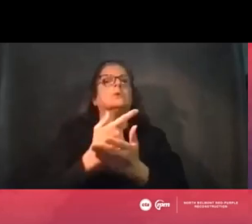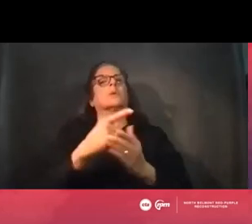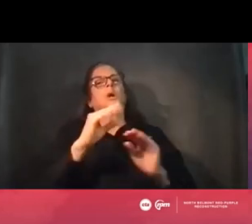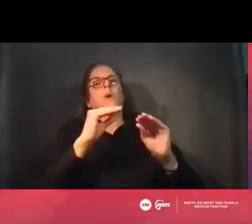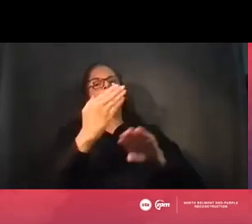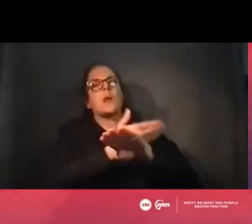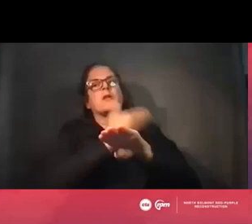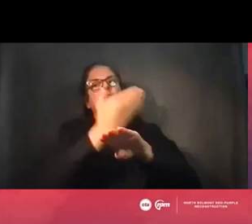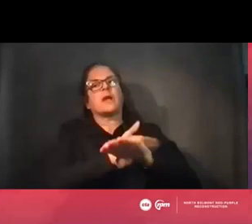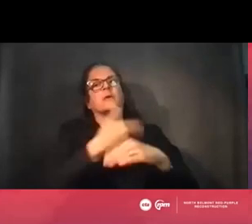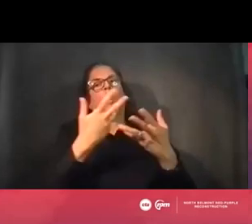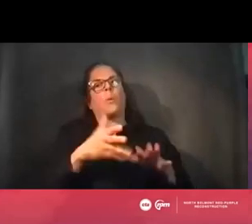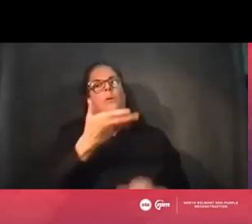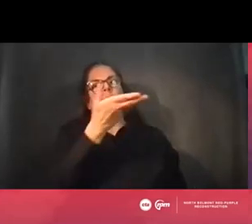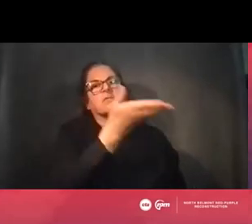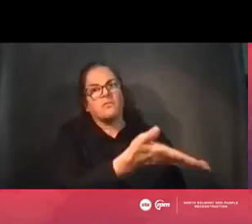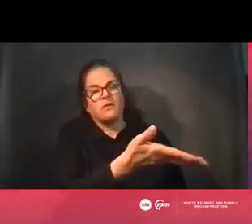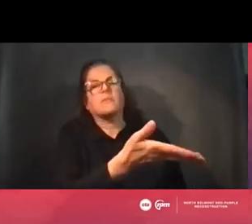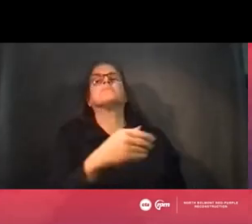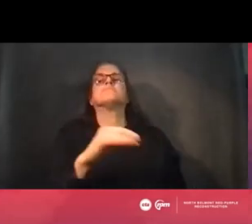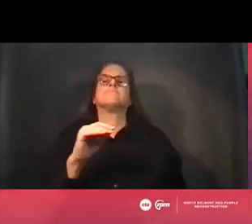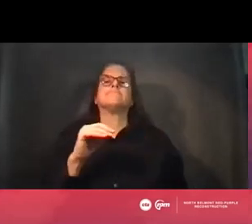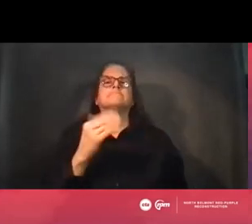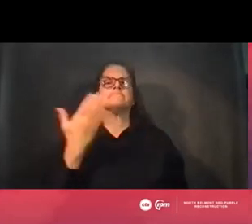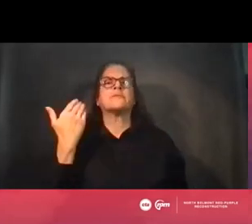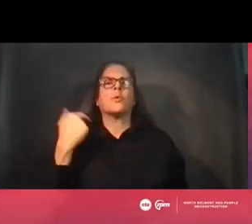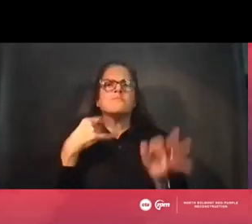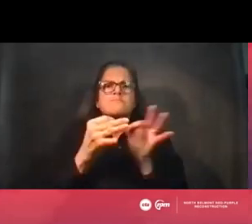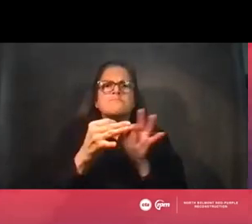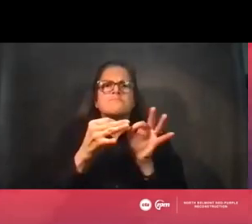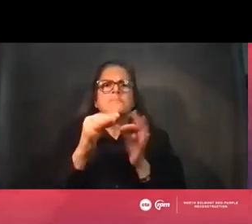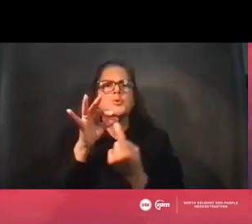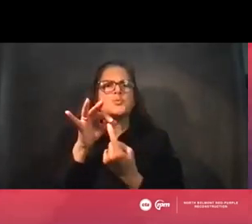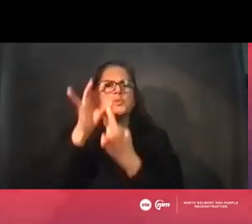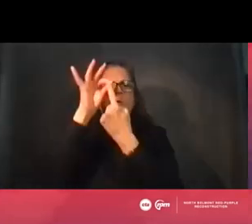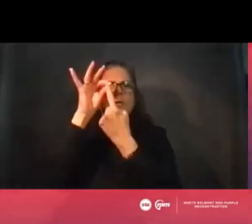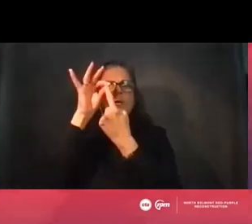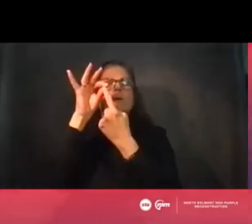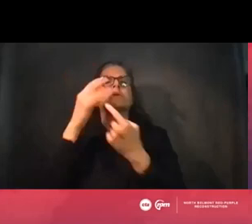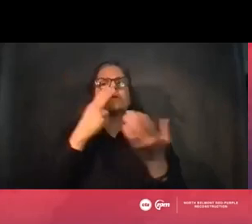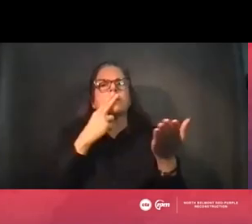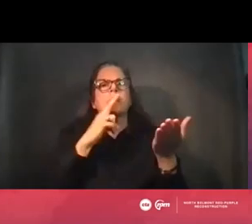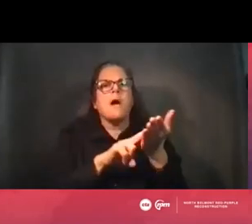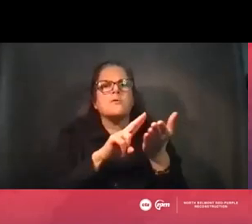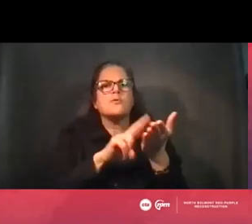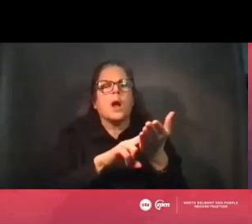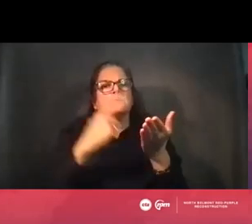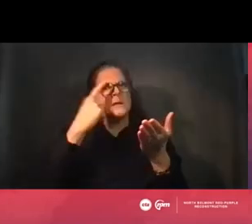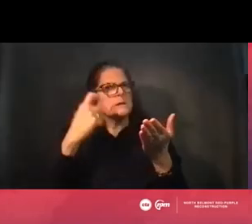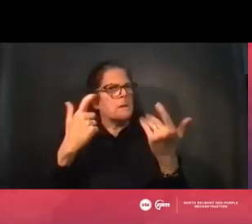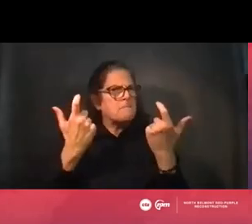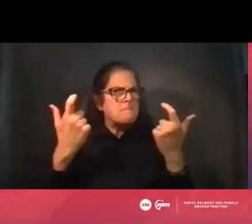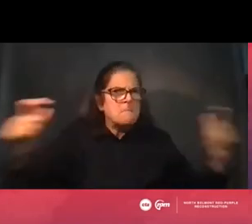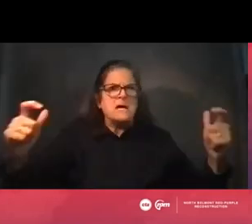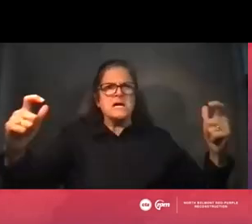And I'll also note on one of the slides we talked about a unique feature of this contract, given its size, complexity and impact to the community,